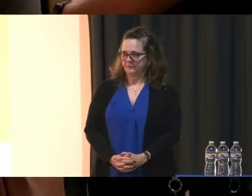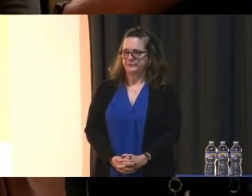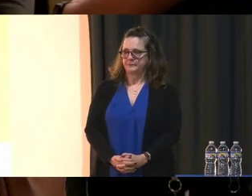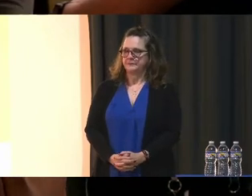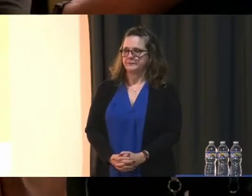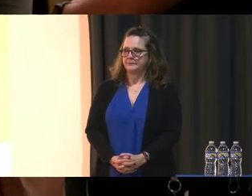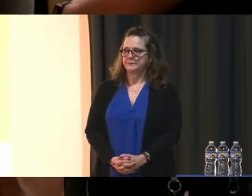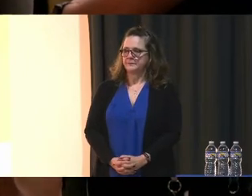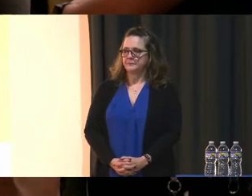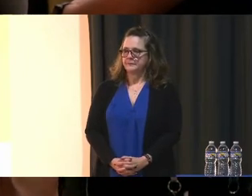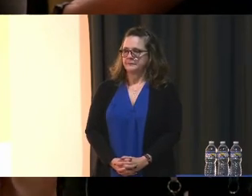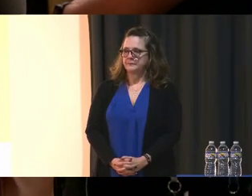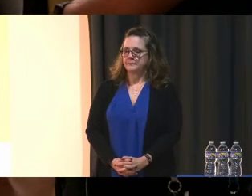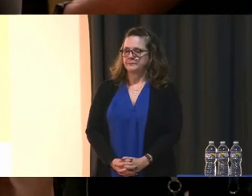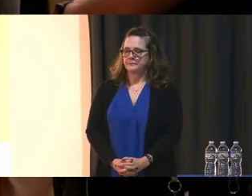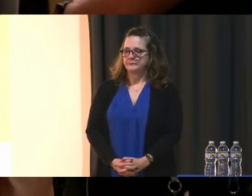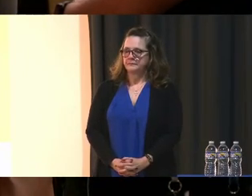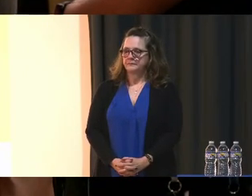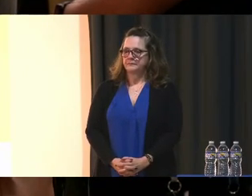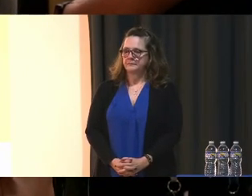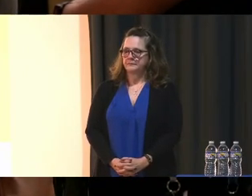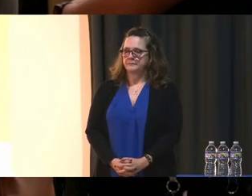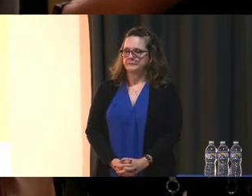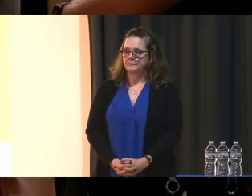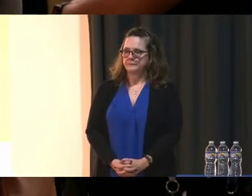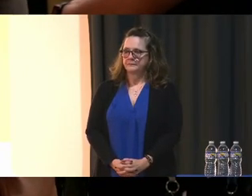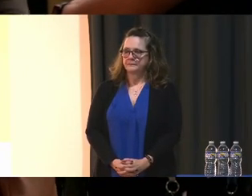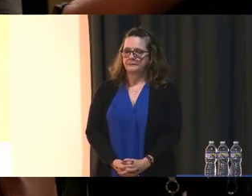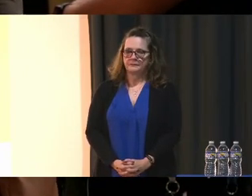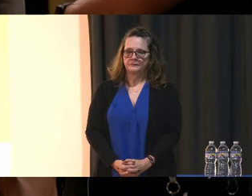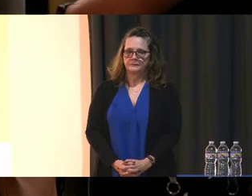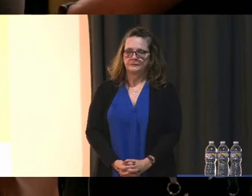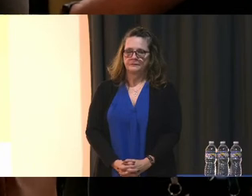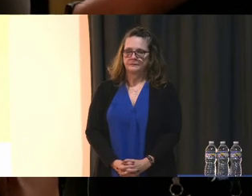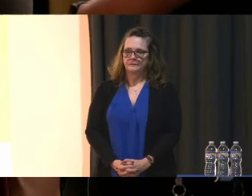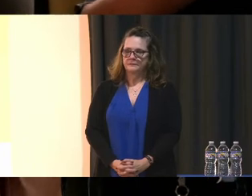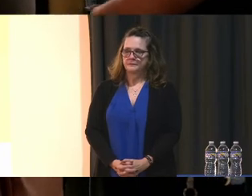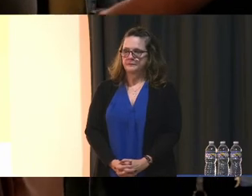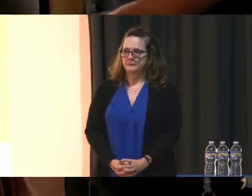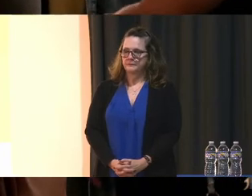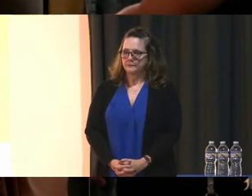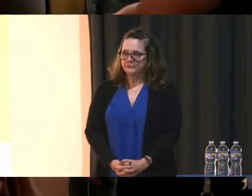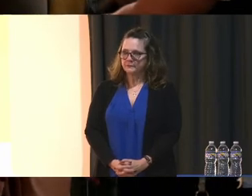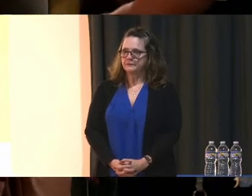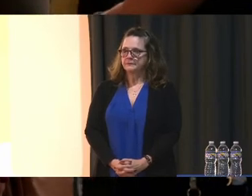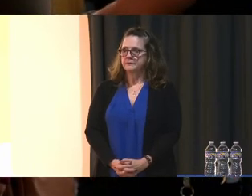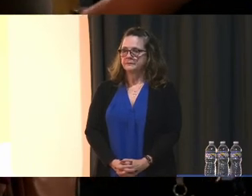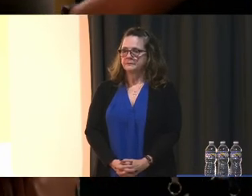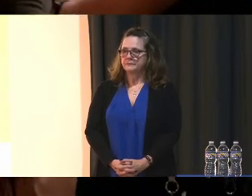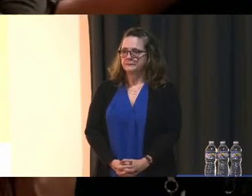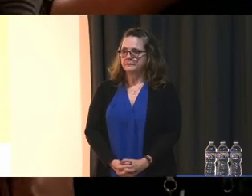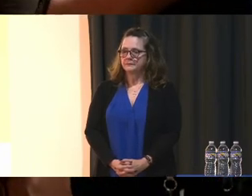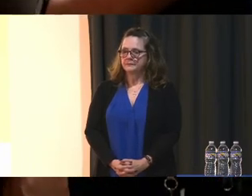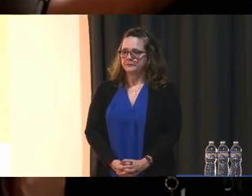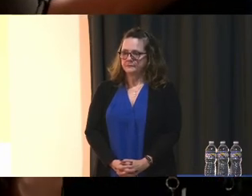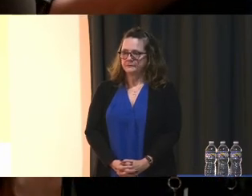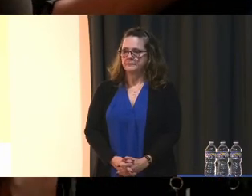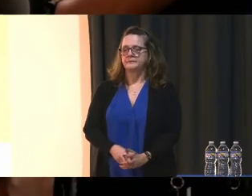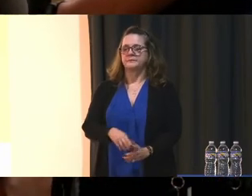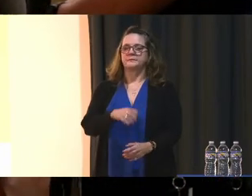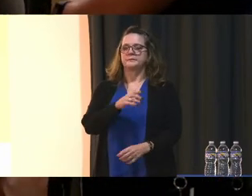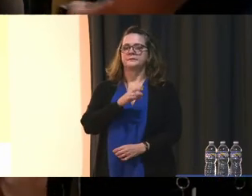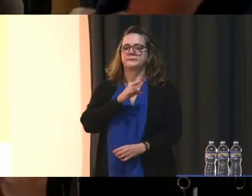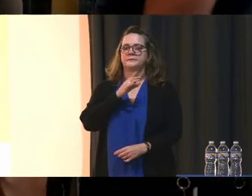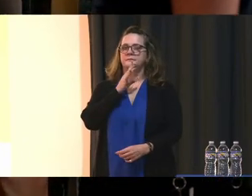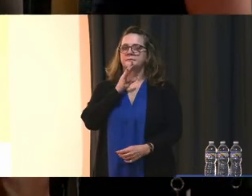of touching drugs Or, more than, to that they are not in the reach of all